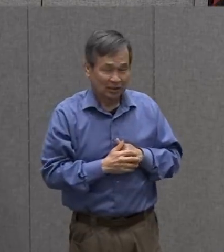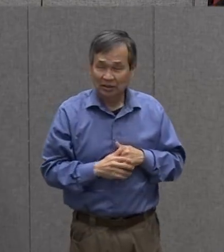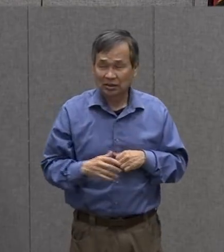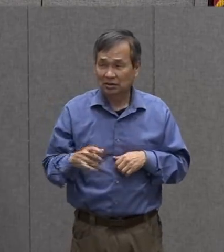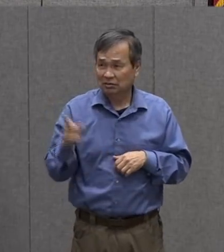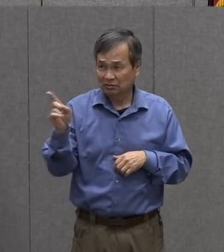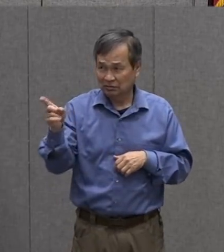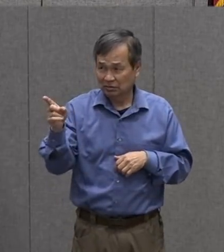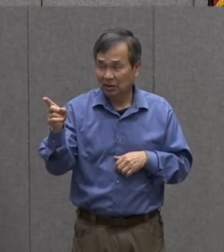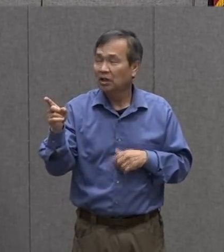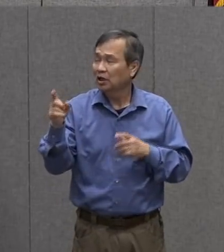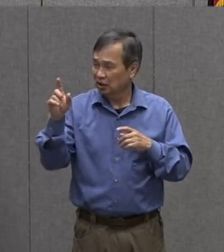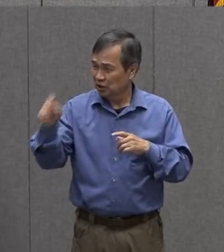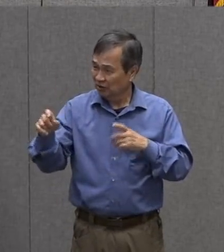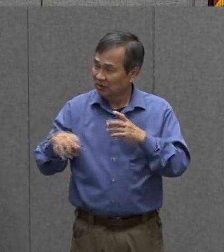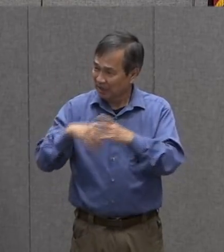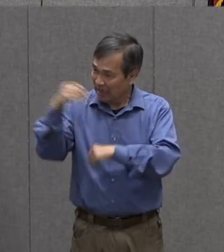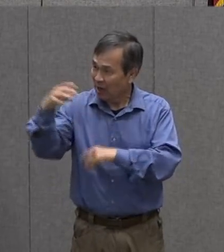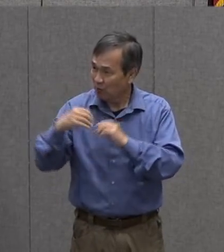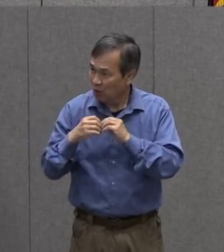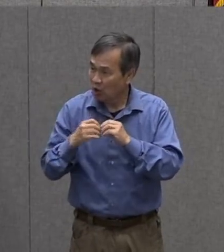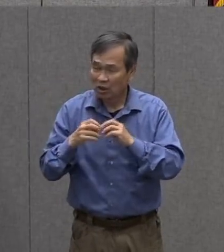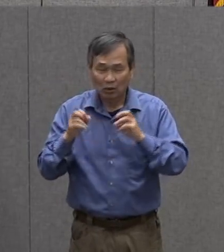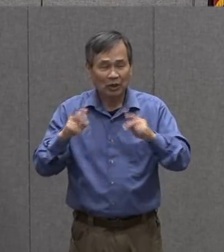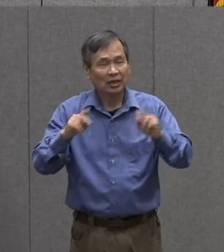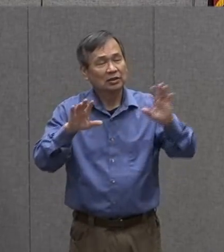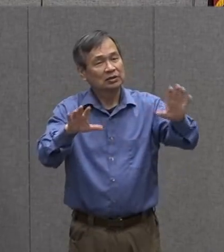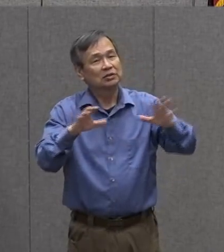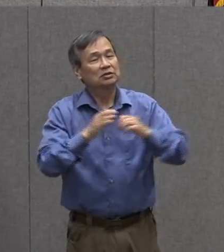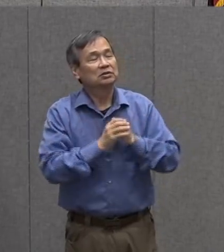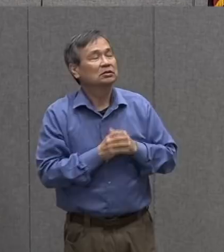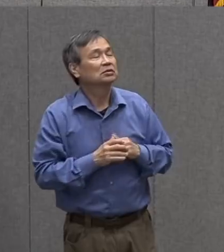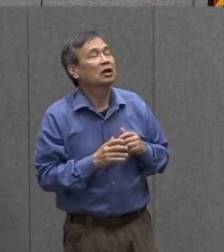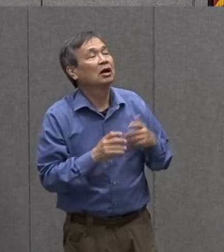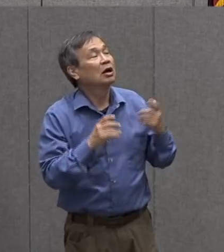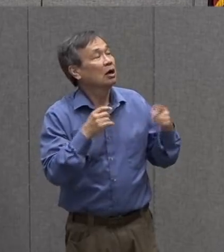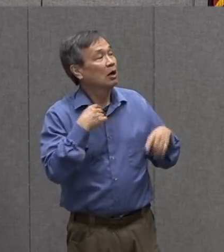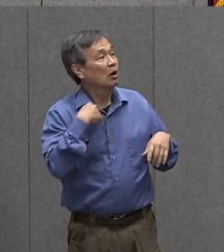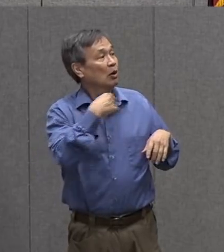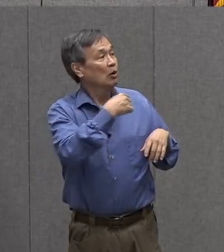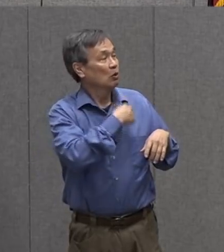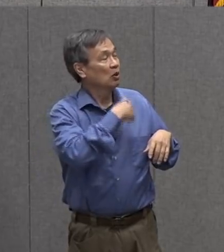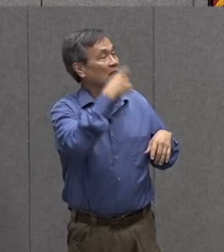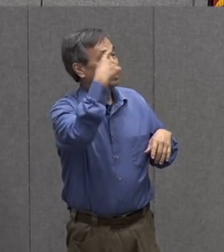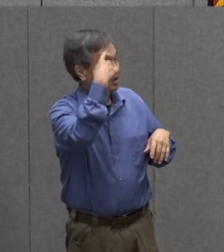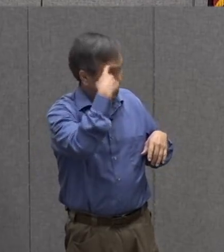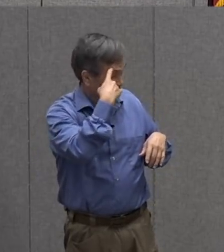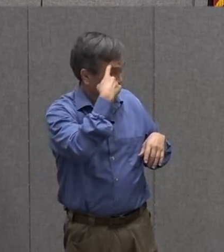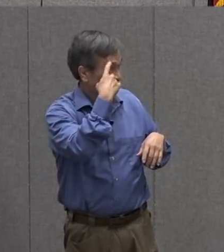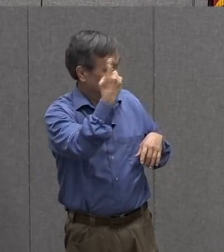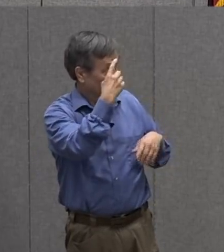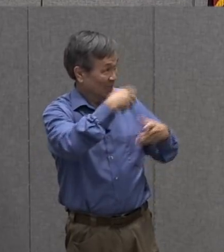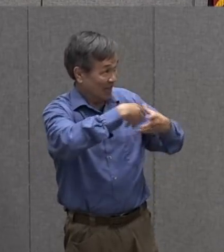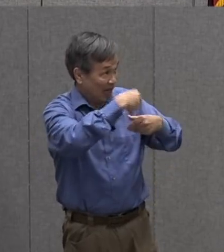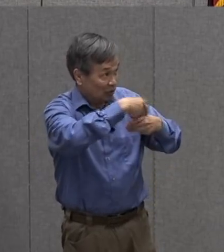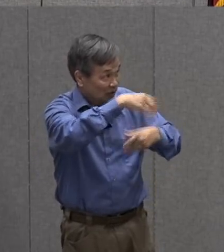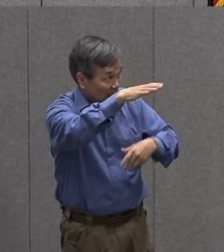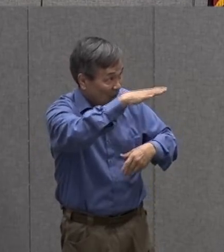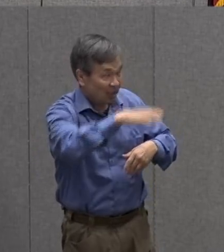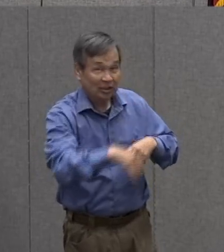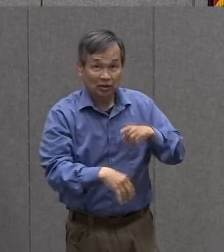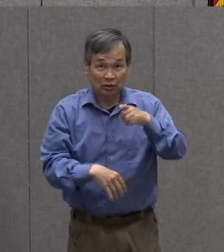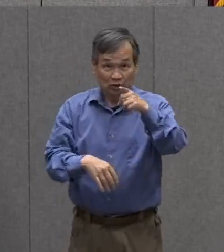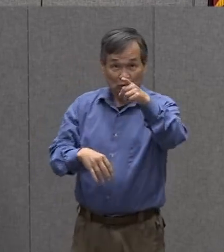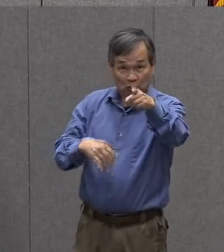while have you we need to get you out more so here's the thing we are gonna think of something that's outside can you think of